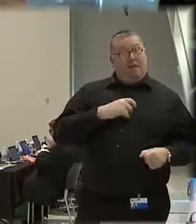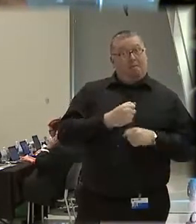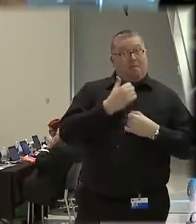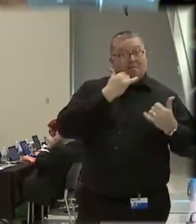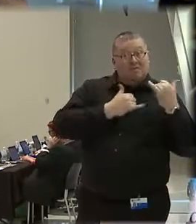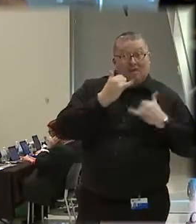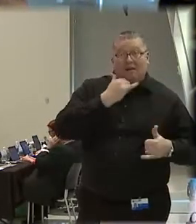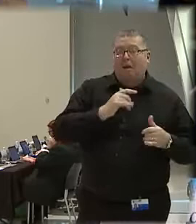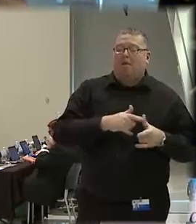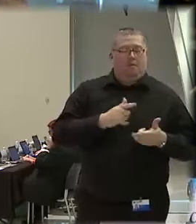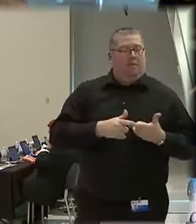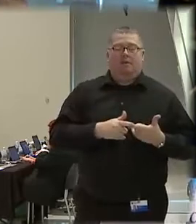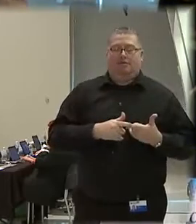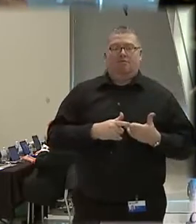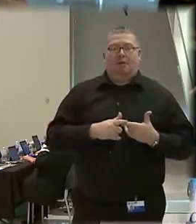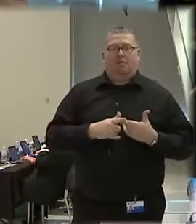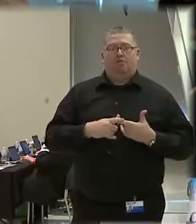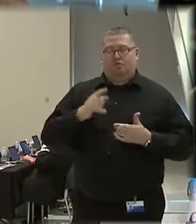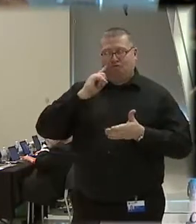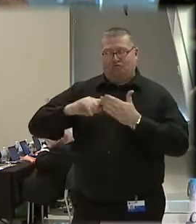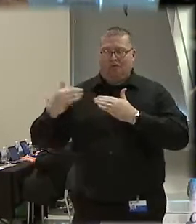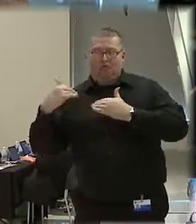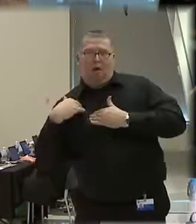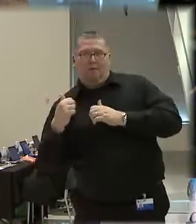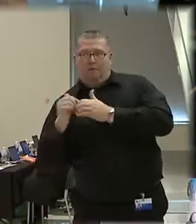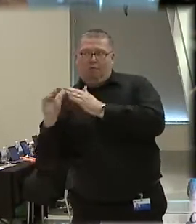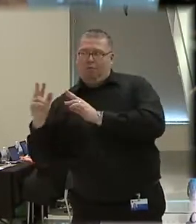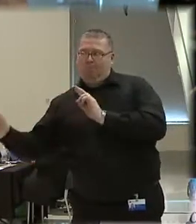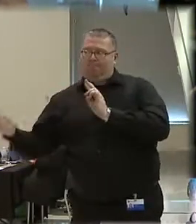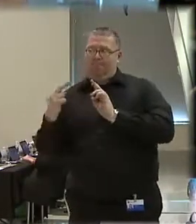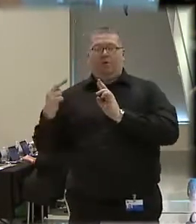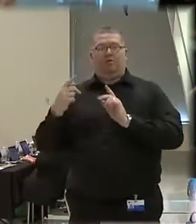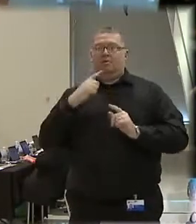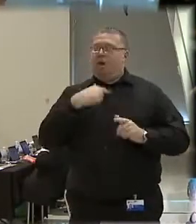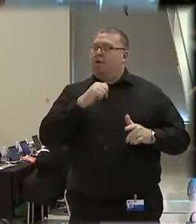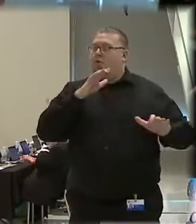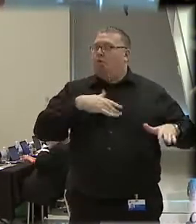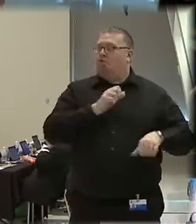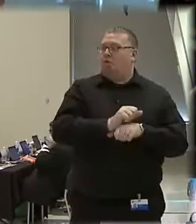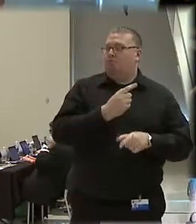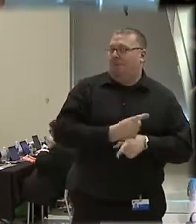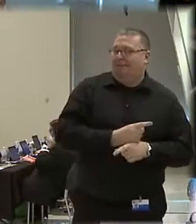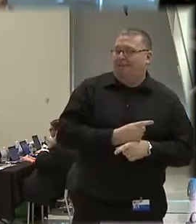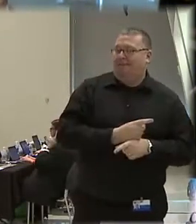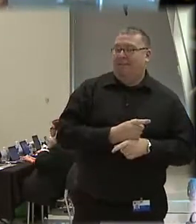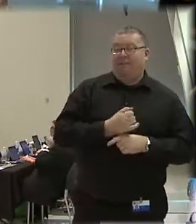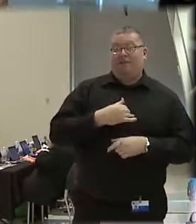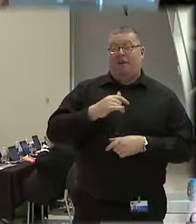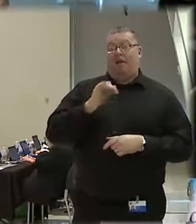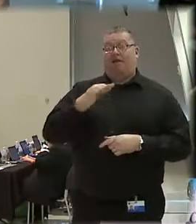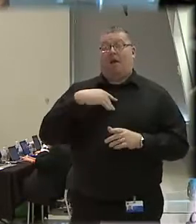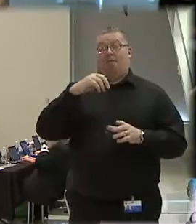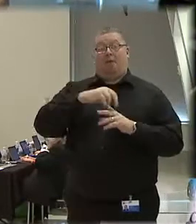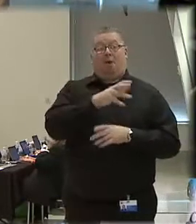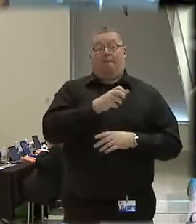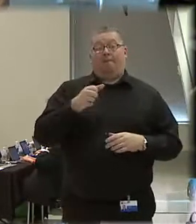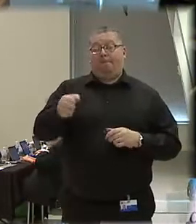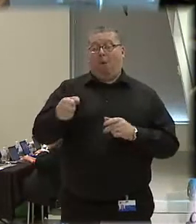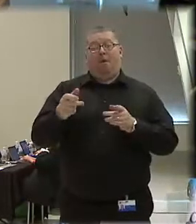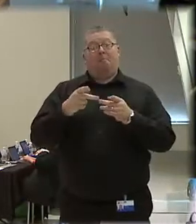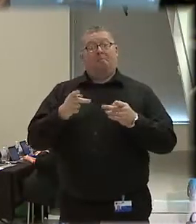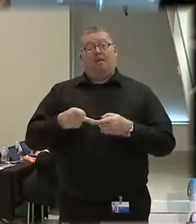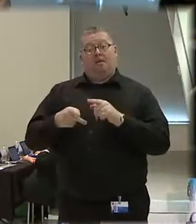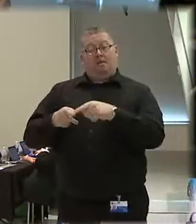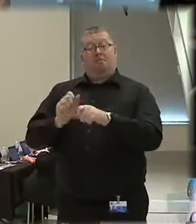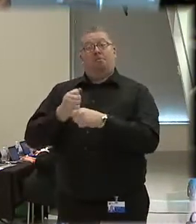mistakes, then there's a checks and balances from the community to say, well, you didn't do it. If you're going to do an appointed position, then you need to